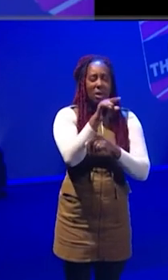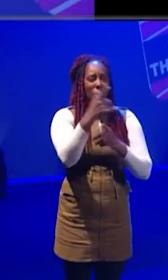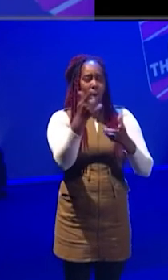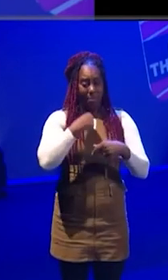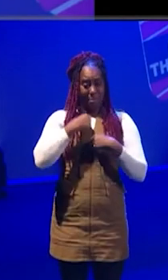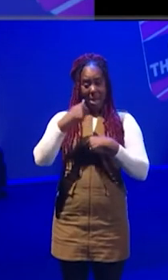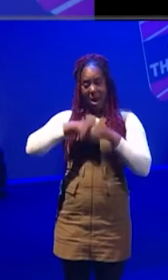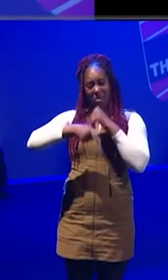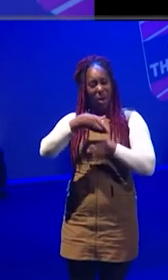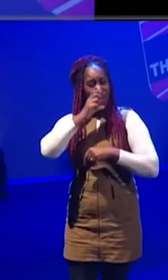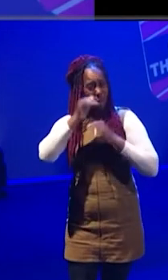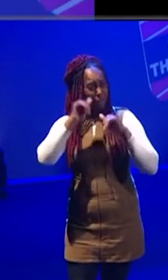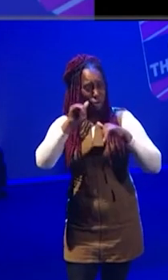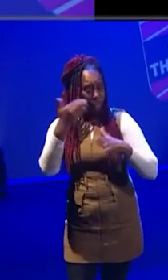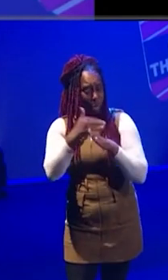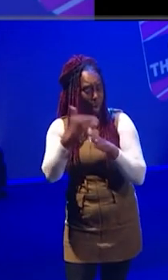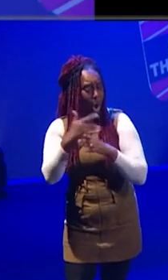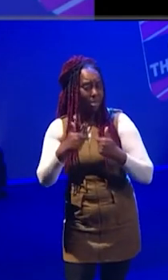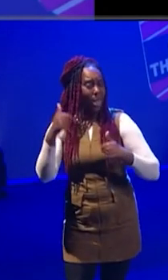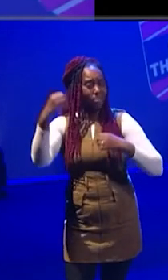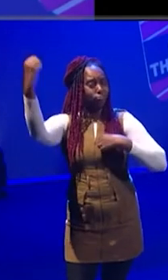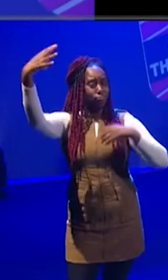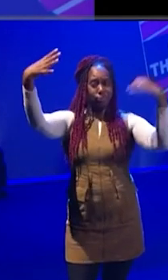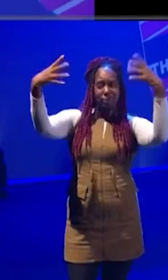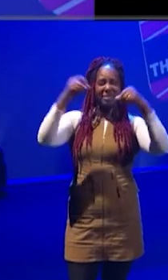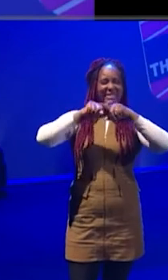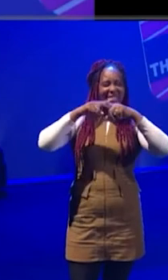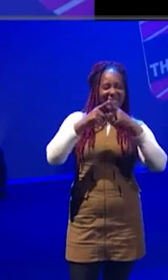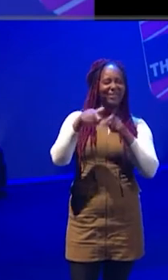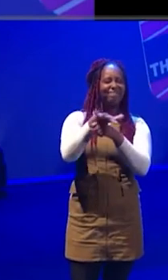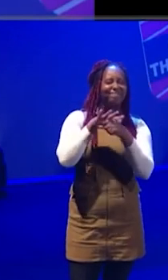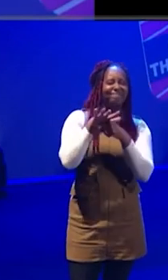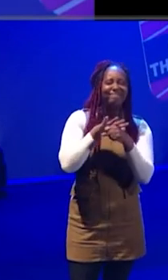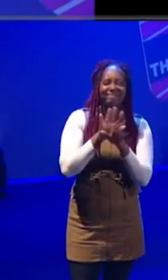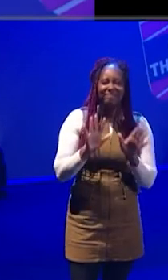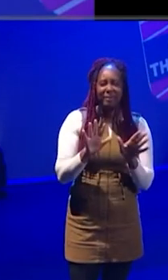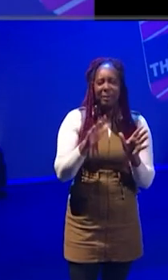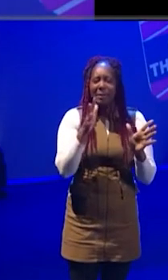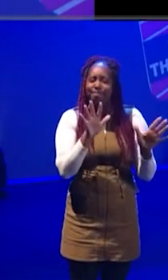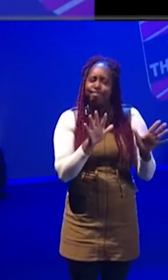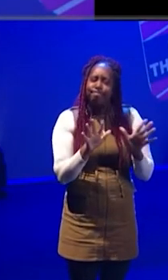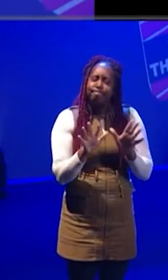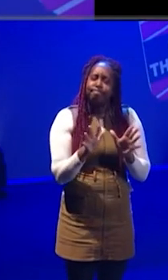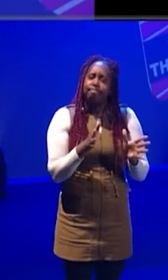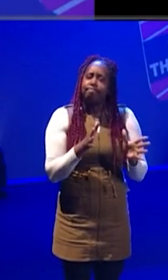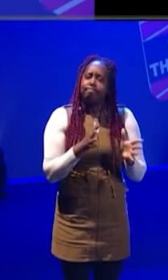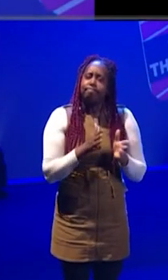and work from a coffee shop because they liked being in a sort of different surrounding. So I think there's something about